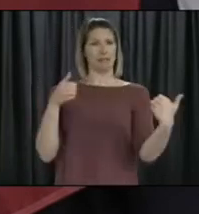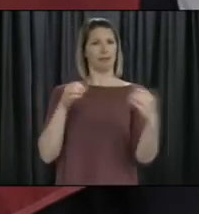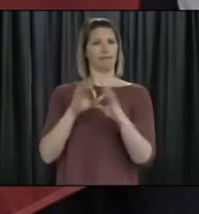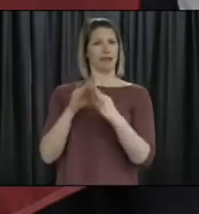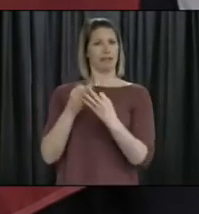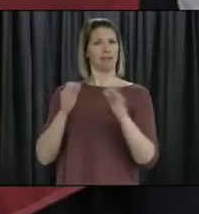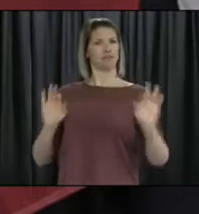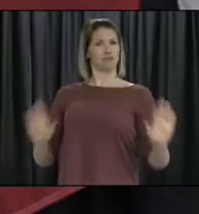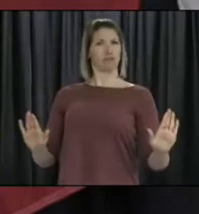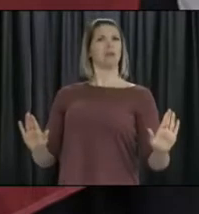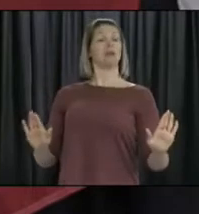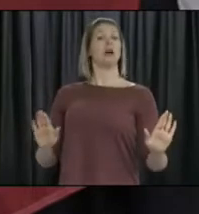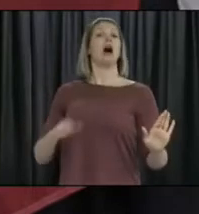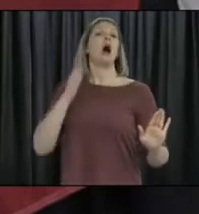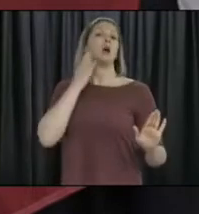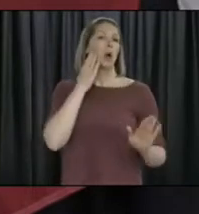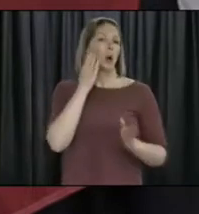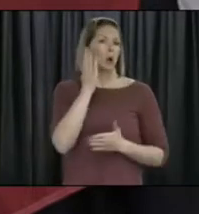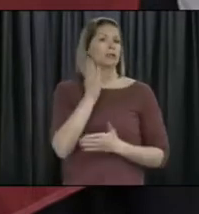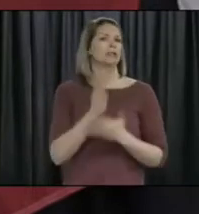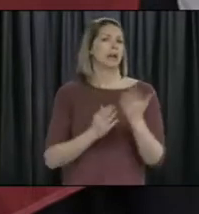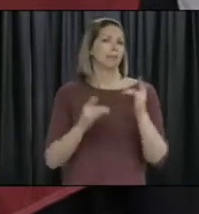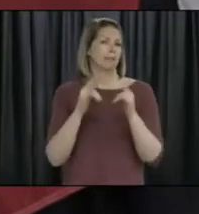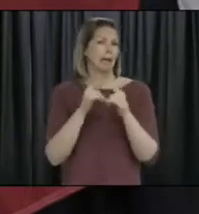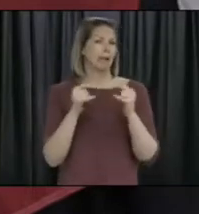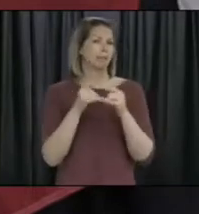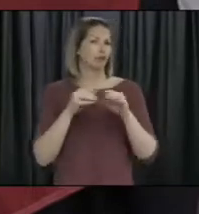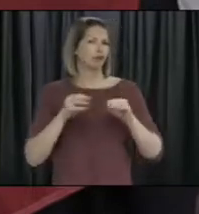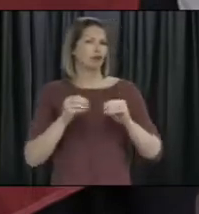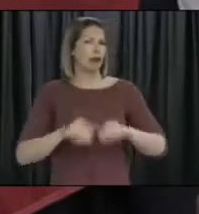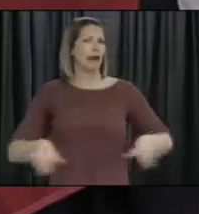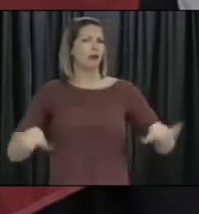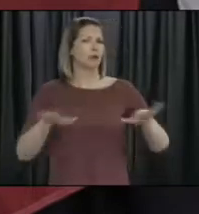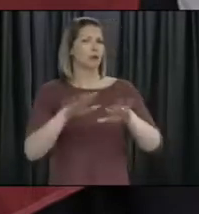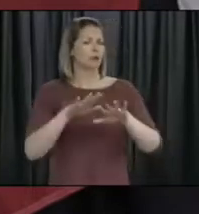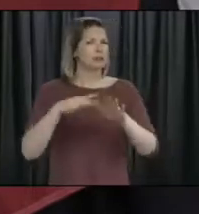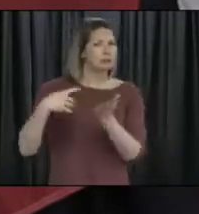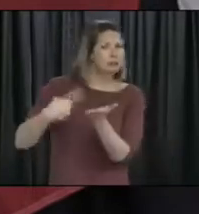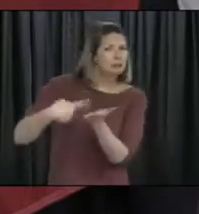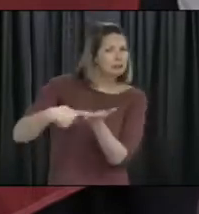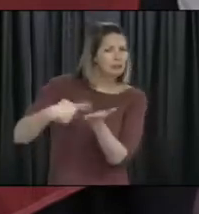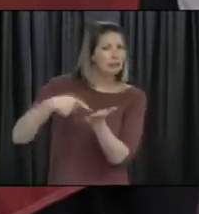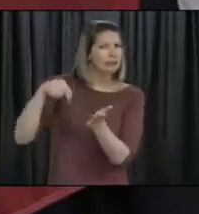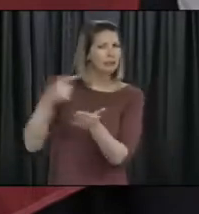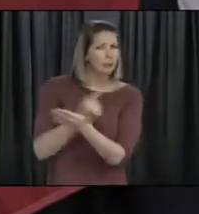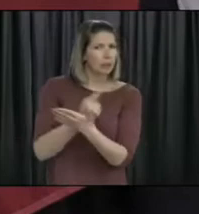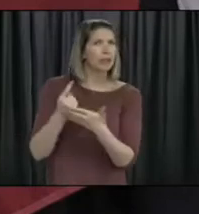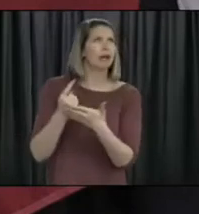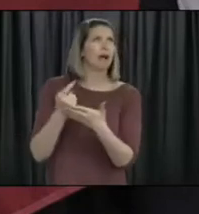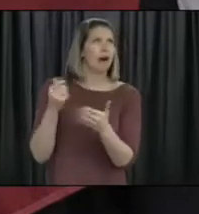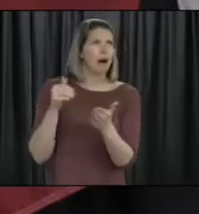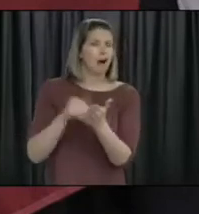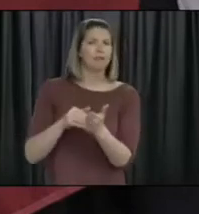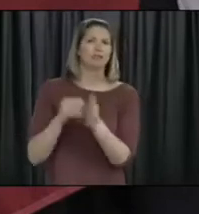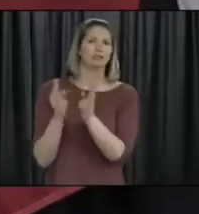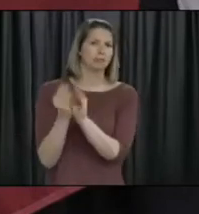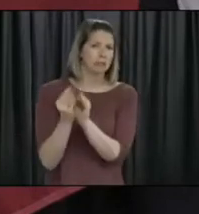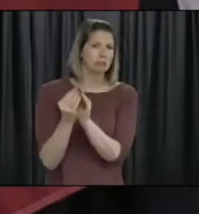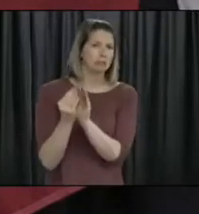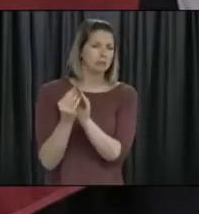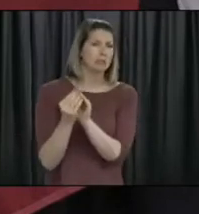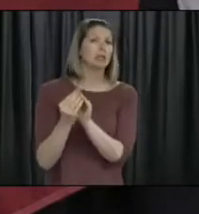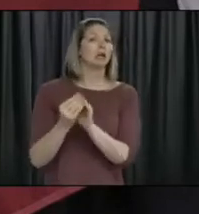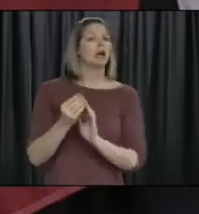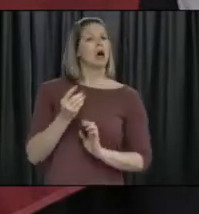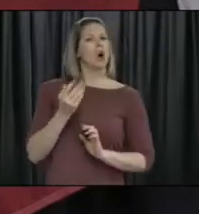officer has, you know, spoke quite a few times this week. And some of it has got to do with how you share services. Some has got to do with, you know, the